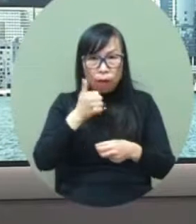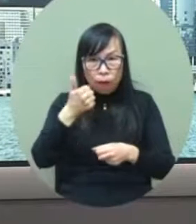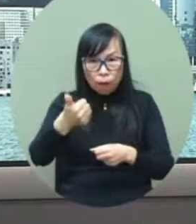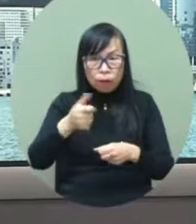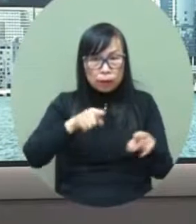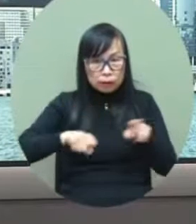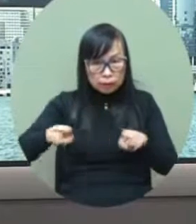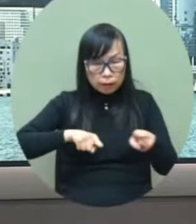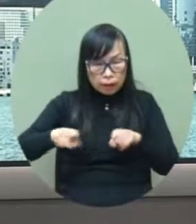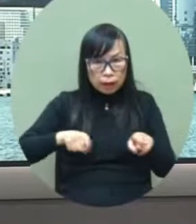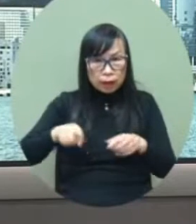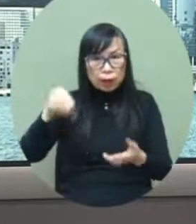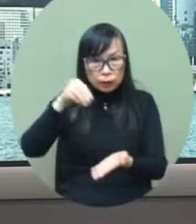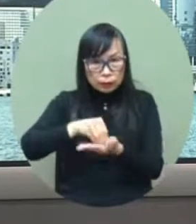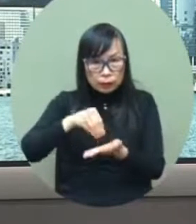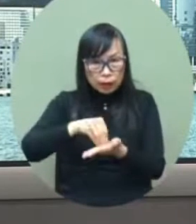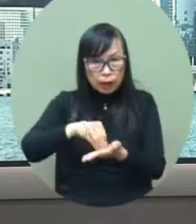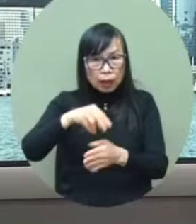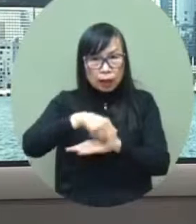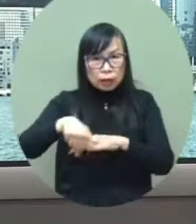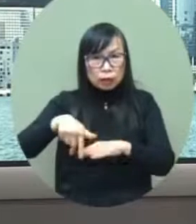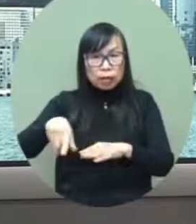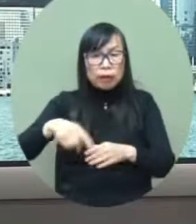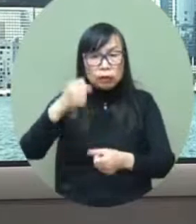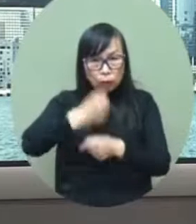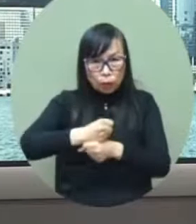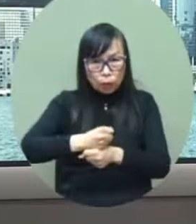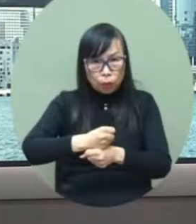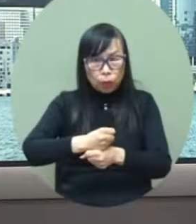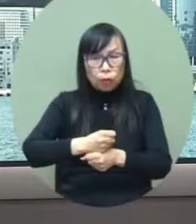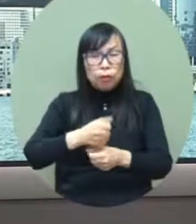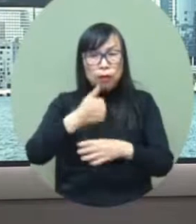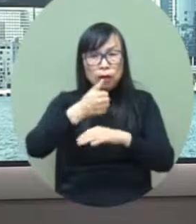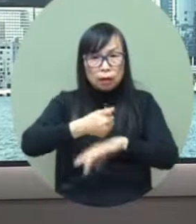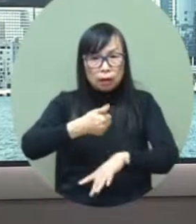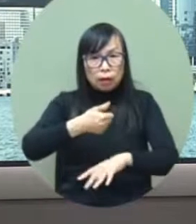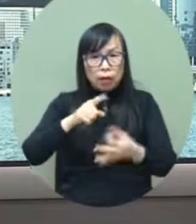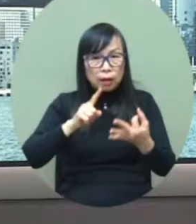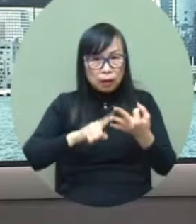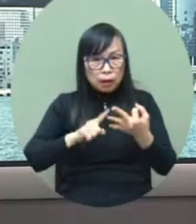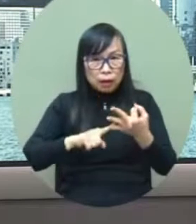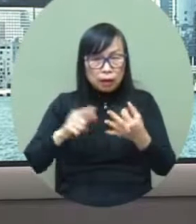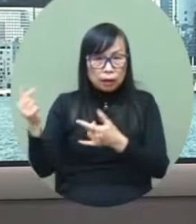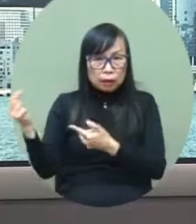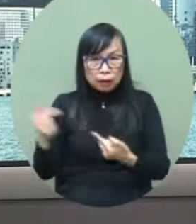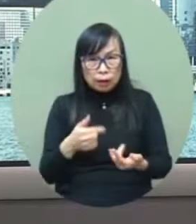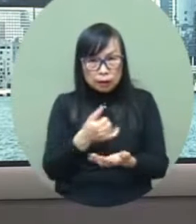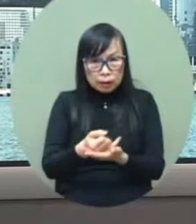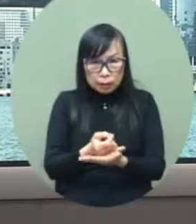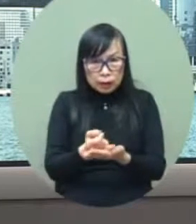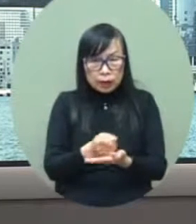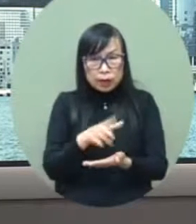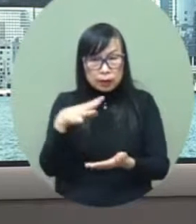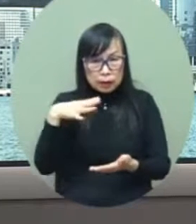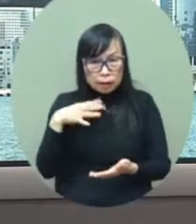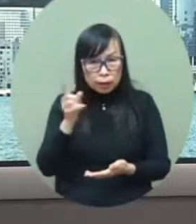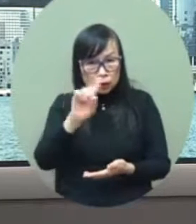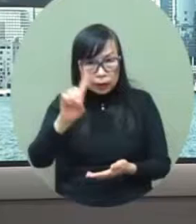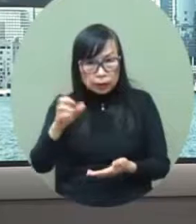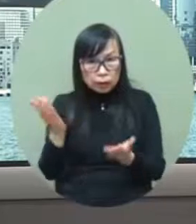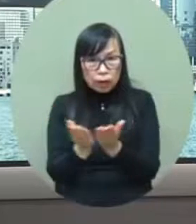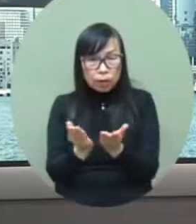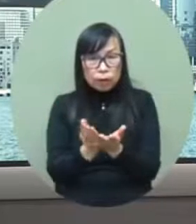and also have an effective decision making and execution mechanism and we have to